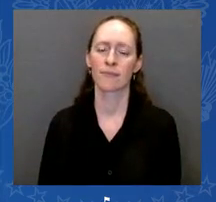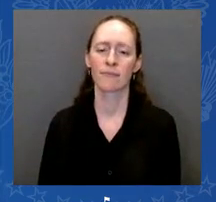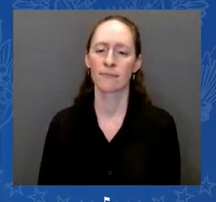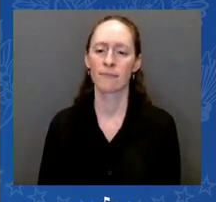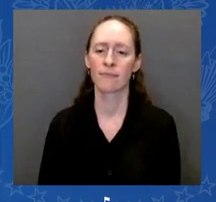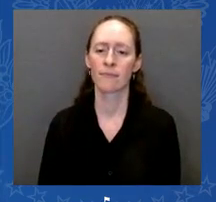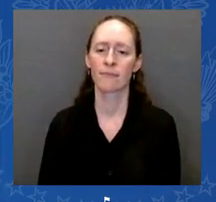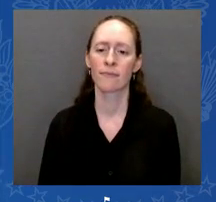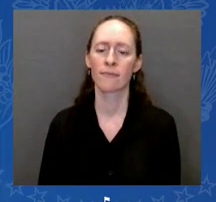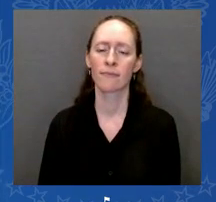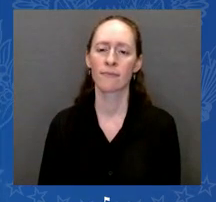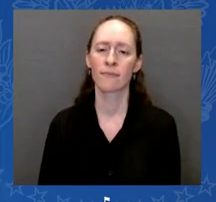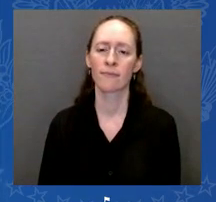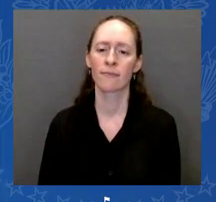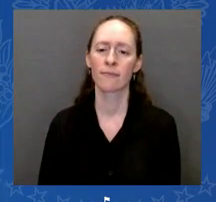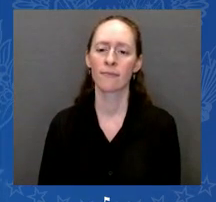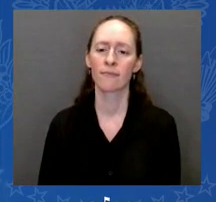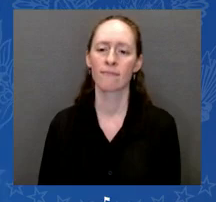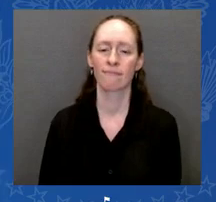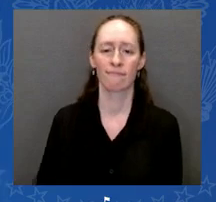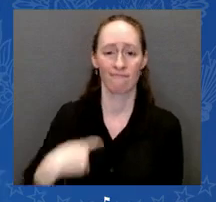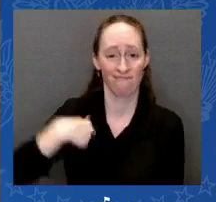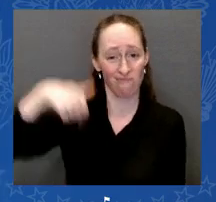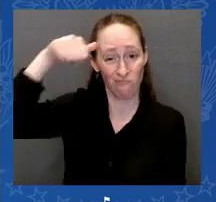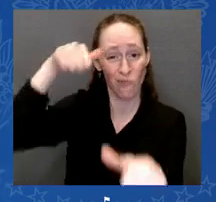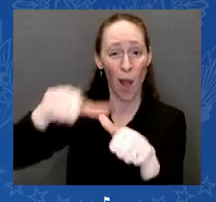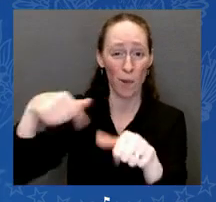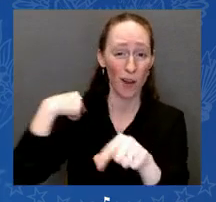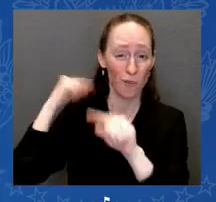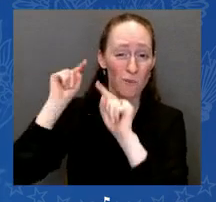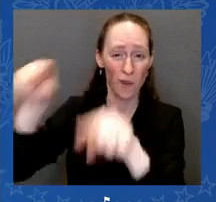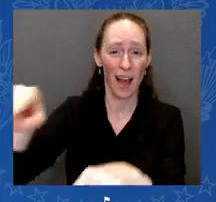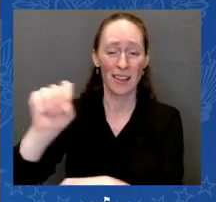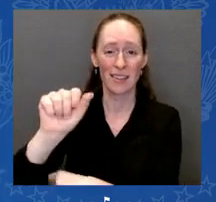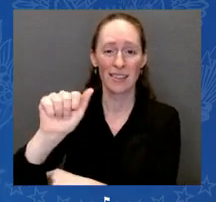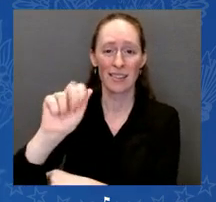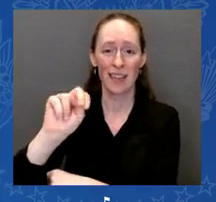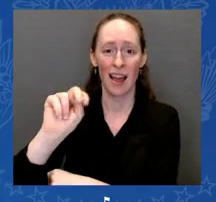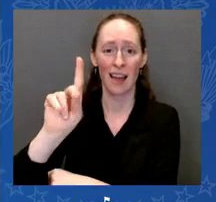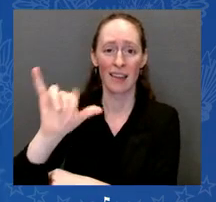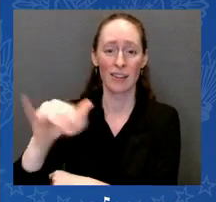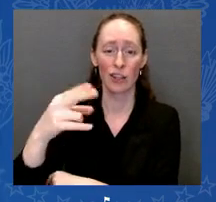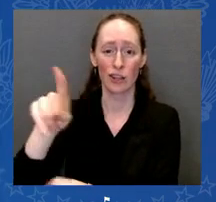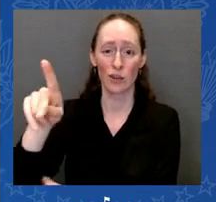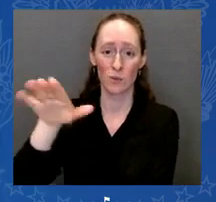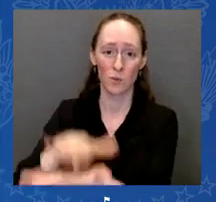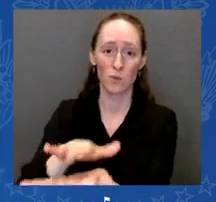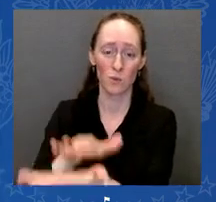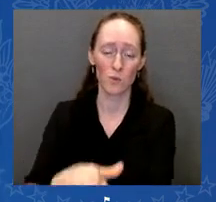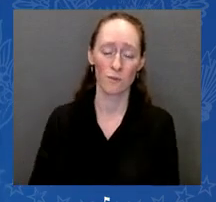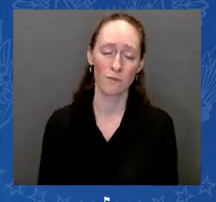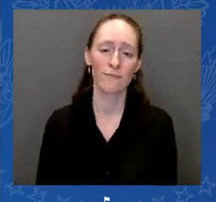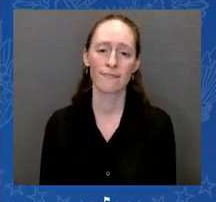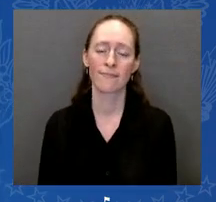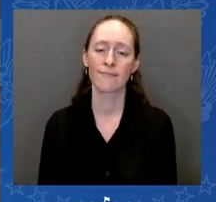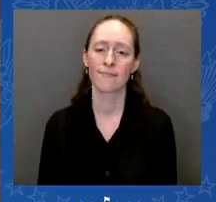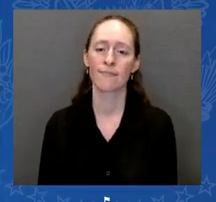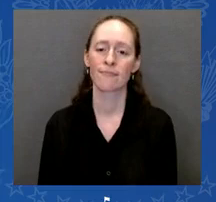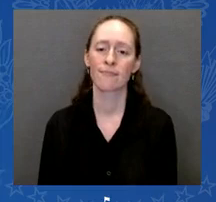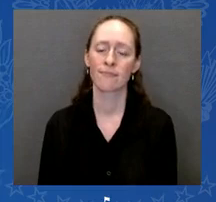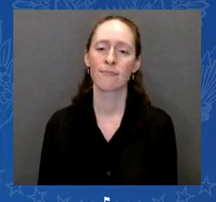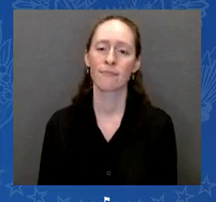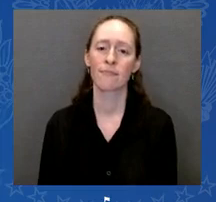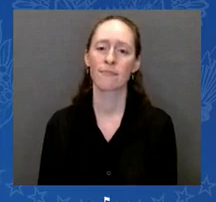At the time, it was astounding to see, even then,